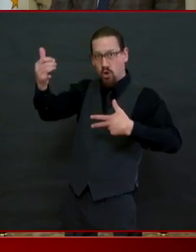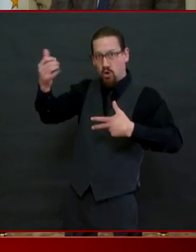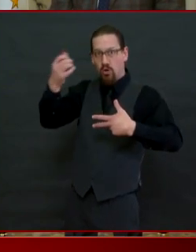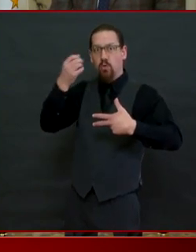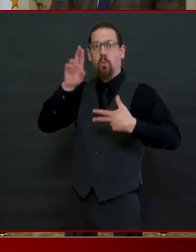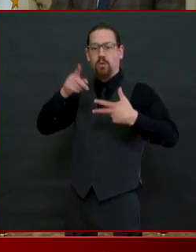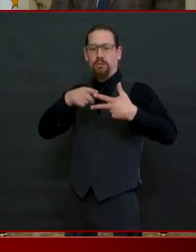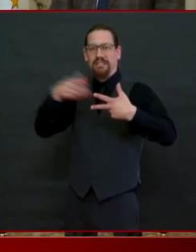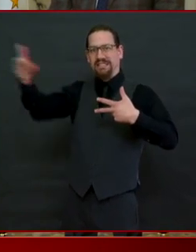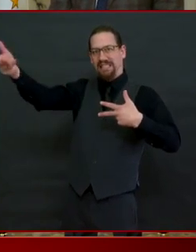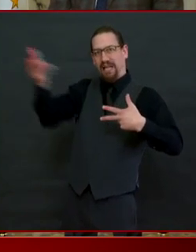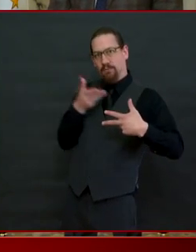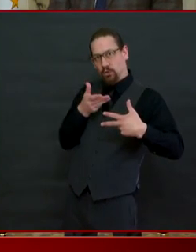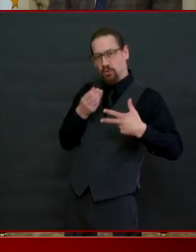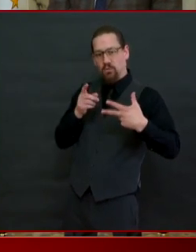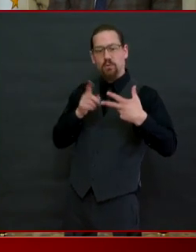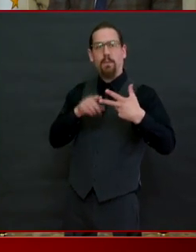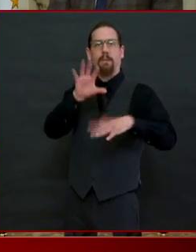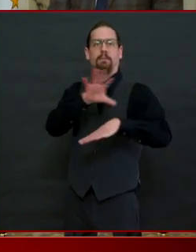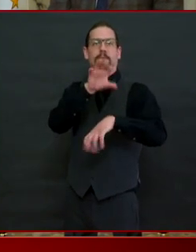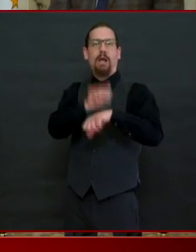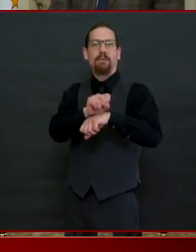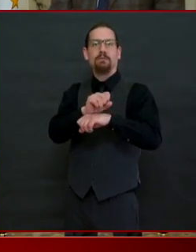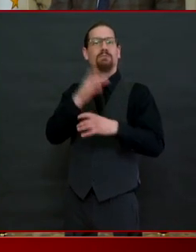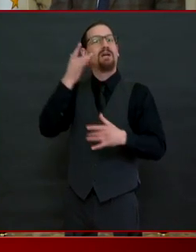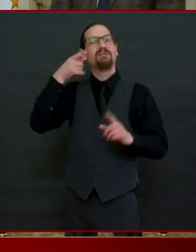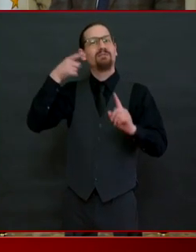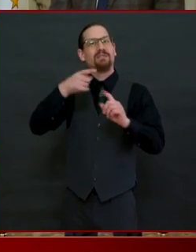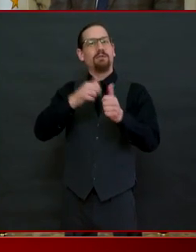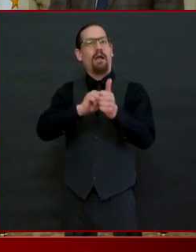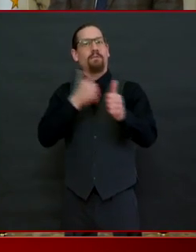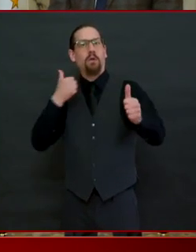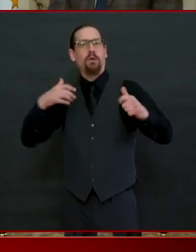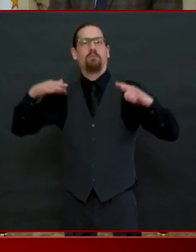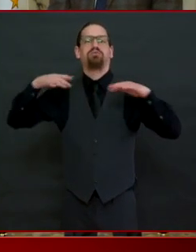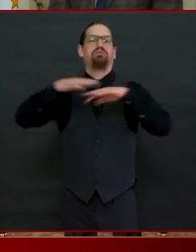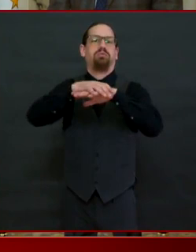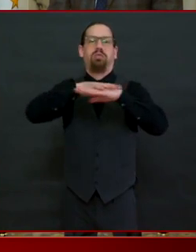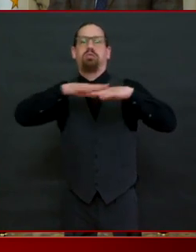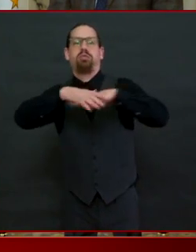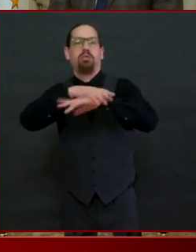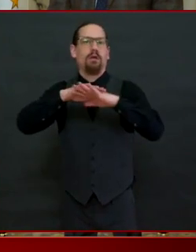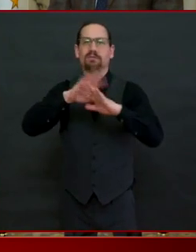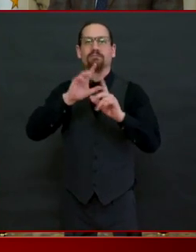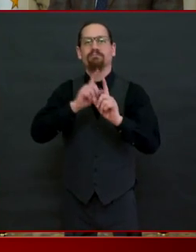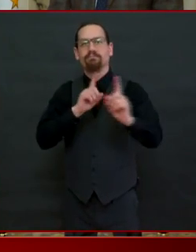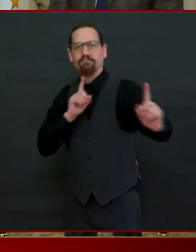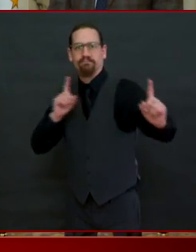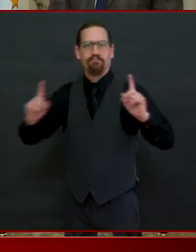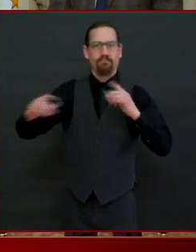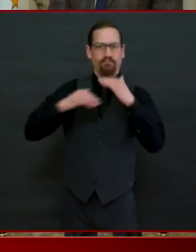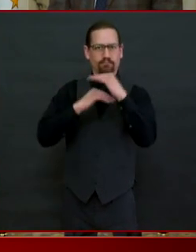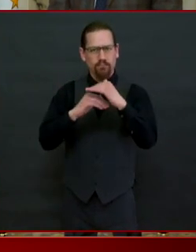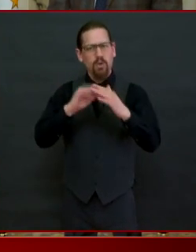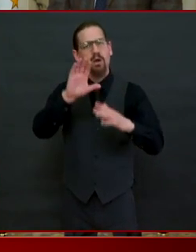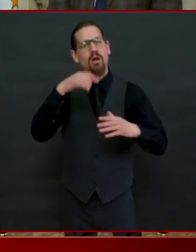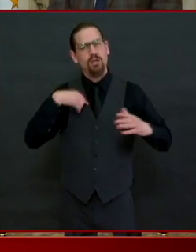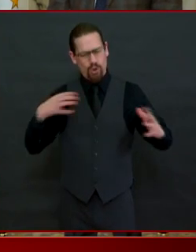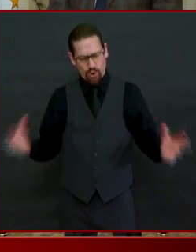to be able to go buy your garden supplies and big box retailers can still sell but it must be done